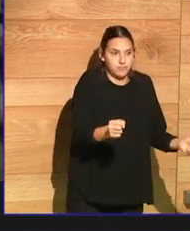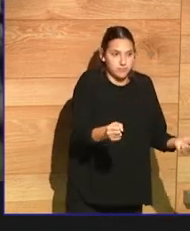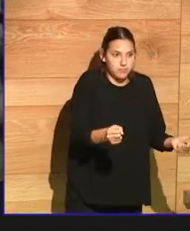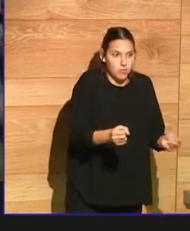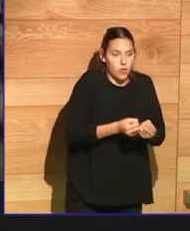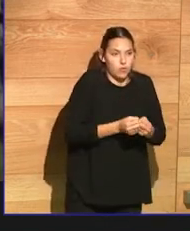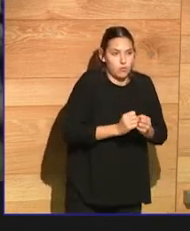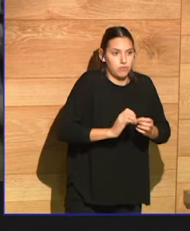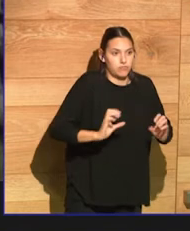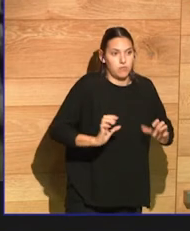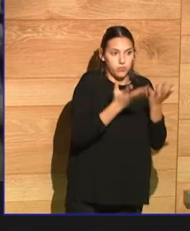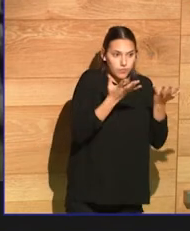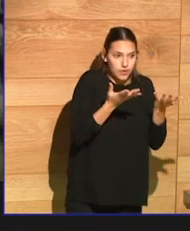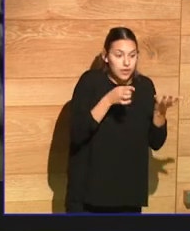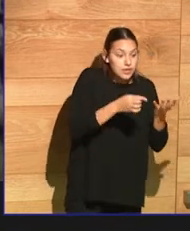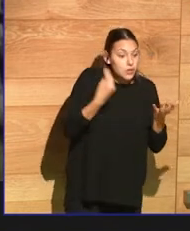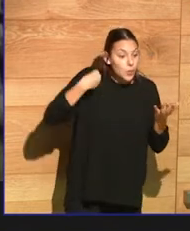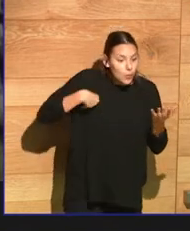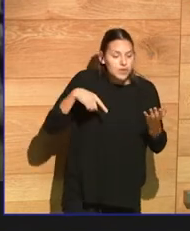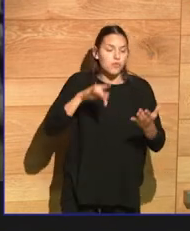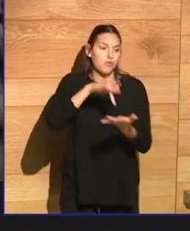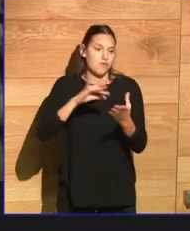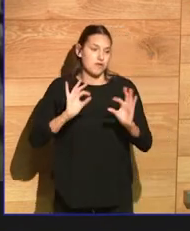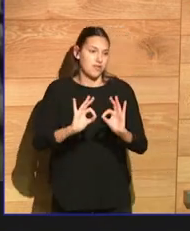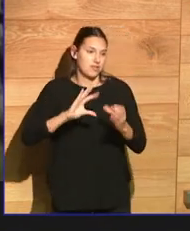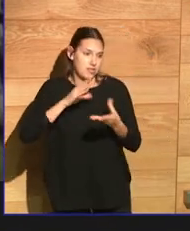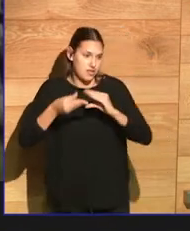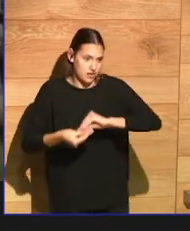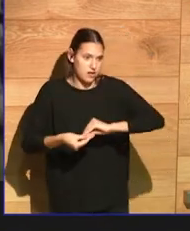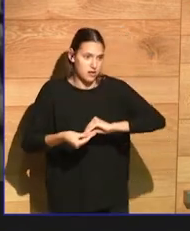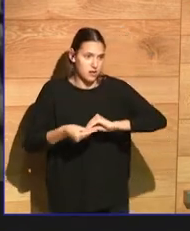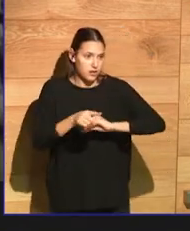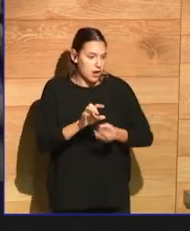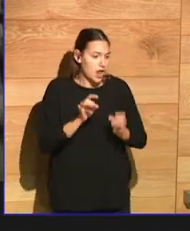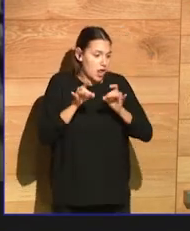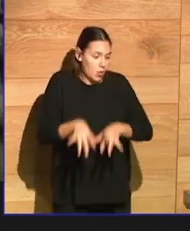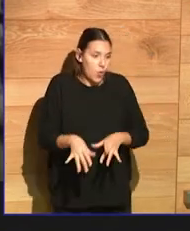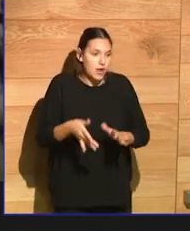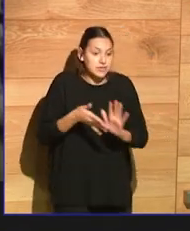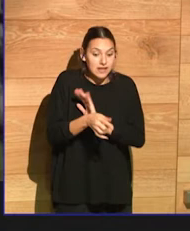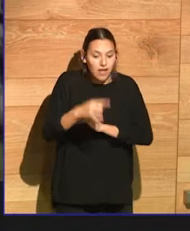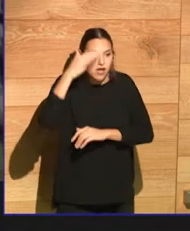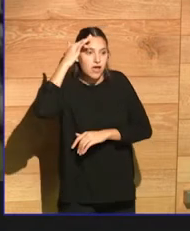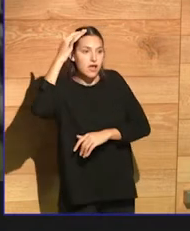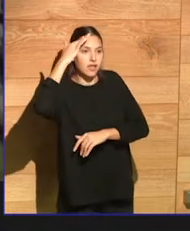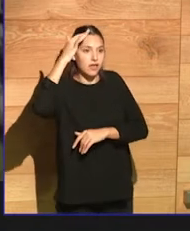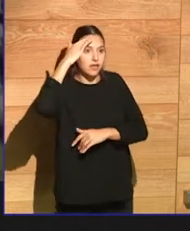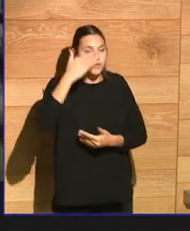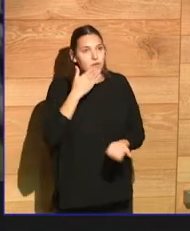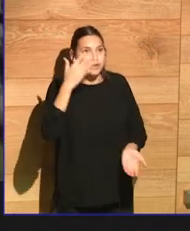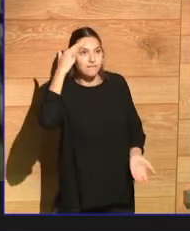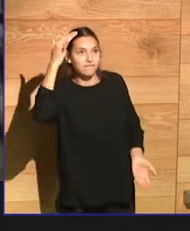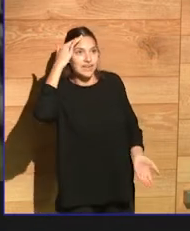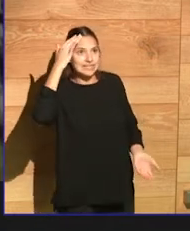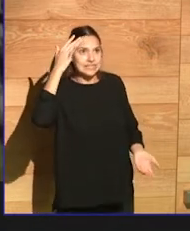Adjustment Day. It's just a kind of a fantasy wish fulfillment for a lot of Americans, you know,